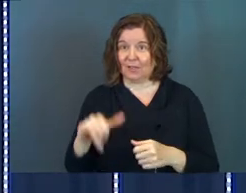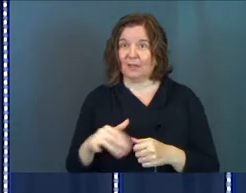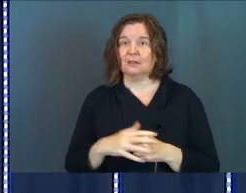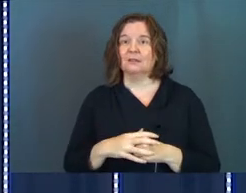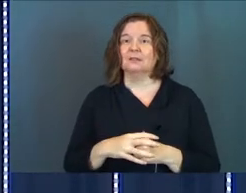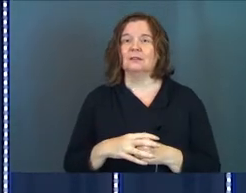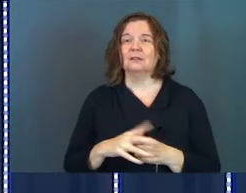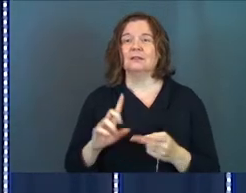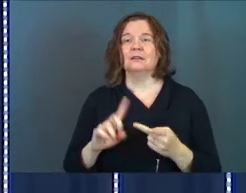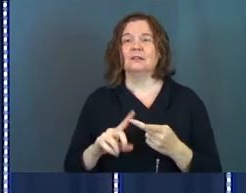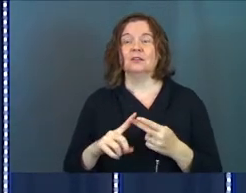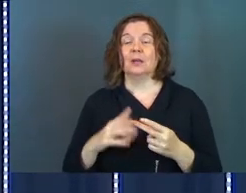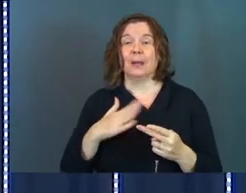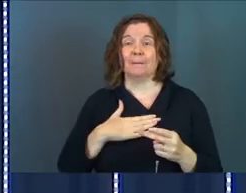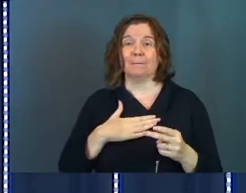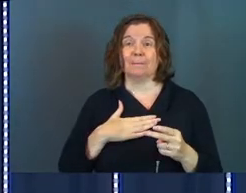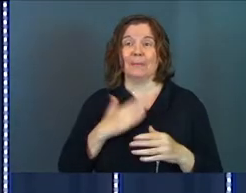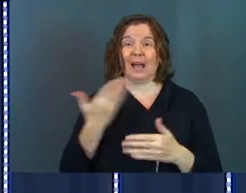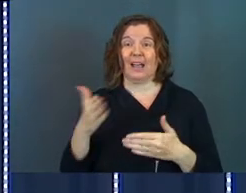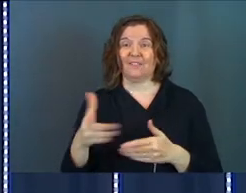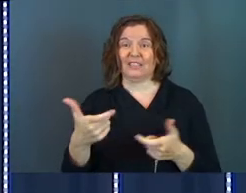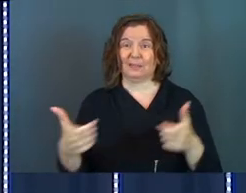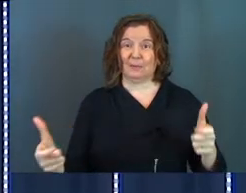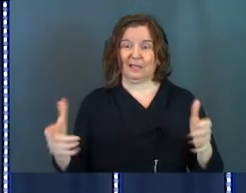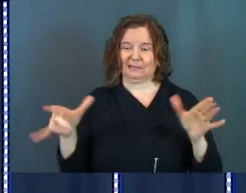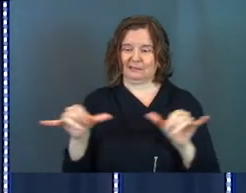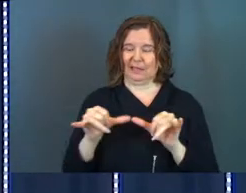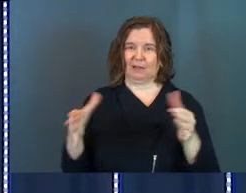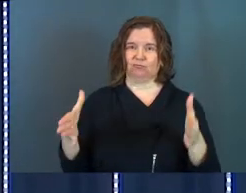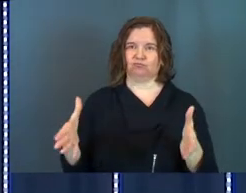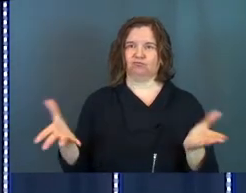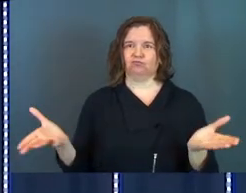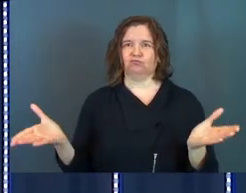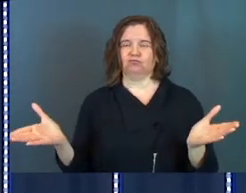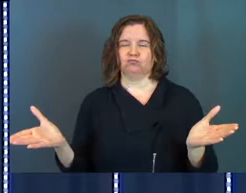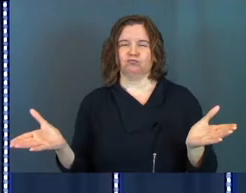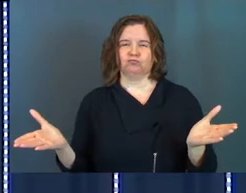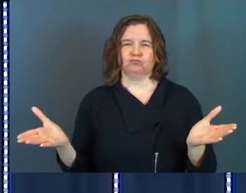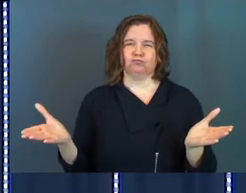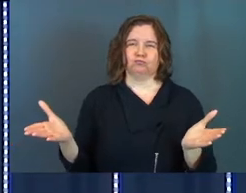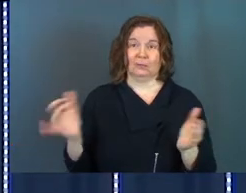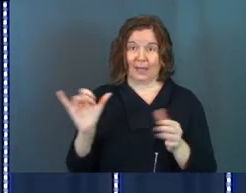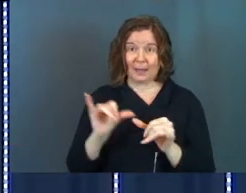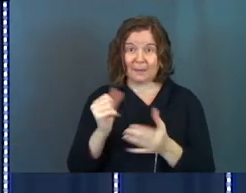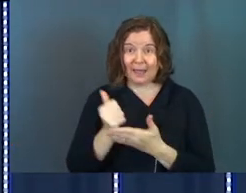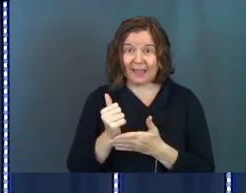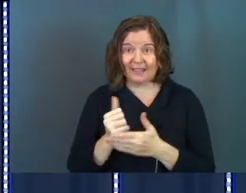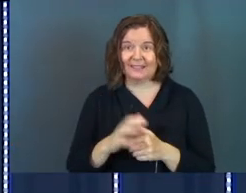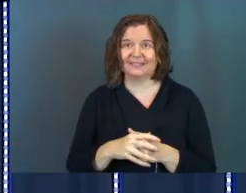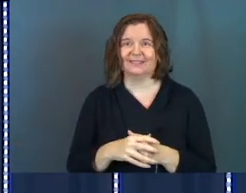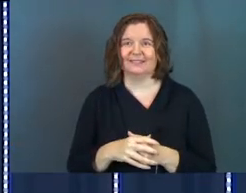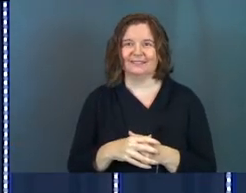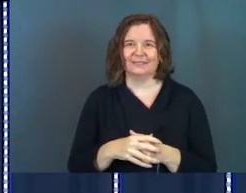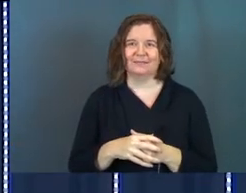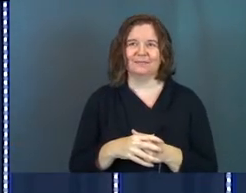that. You can go, my fish is this big, like I'm worshiping God and my fish is this big, amen? Right?